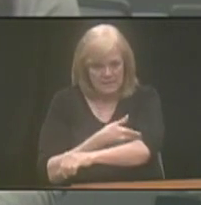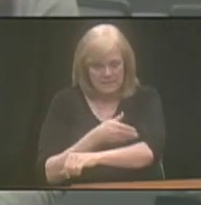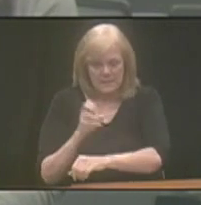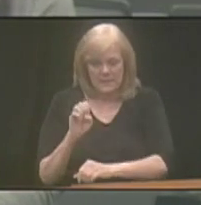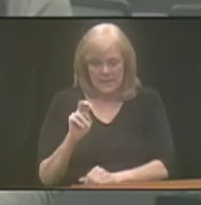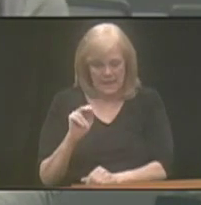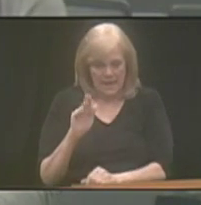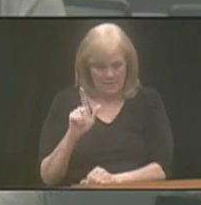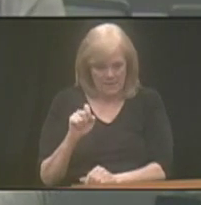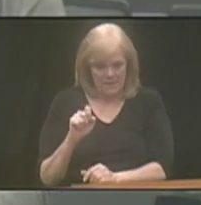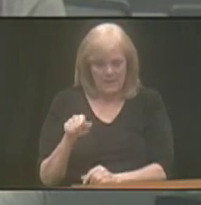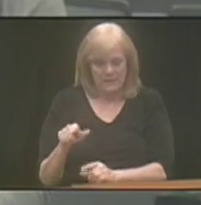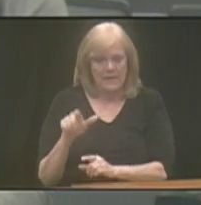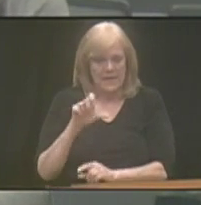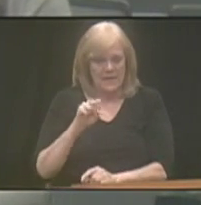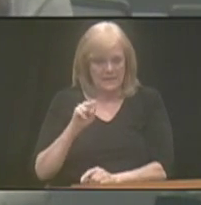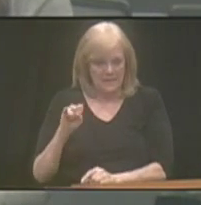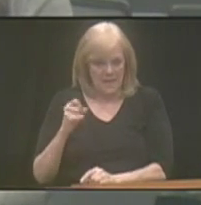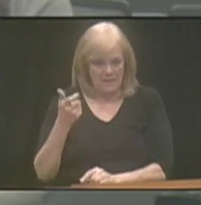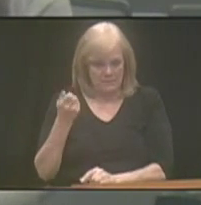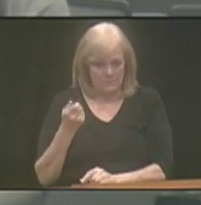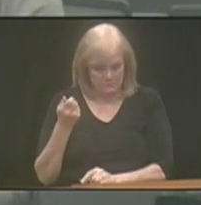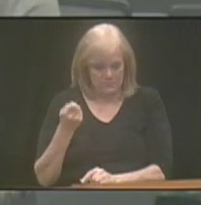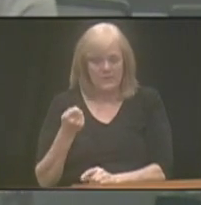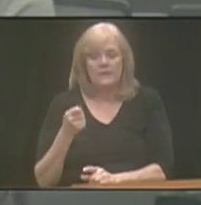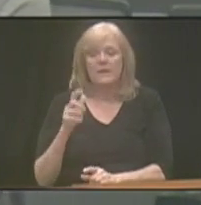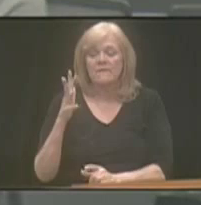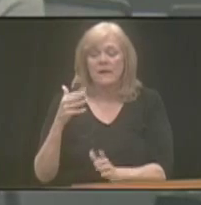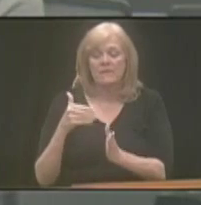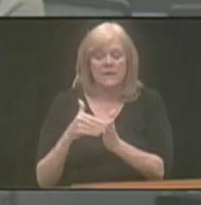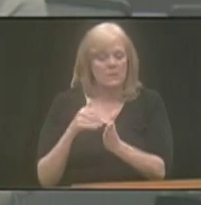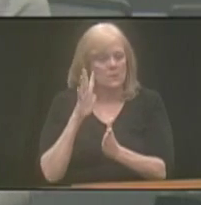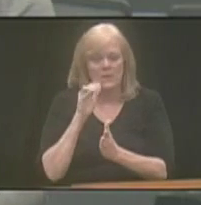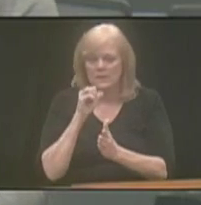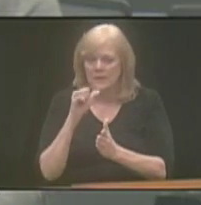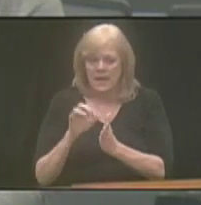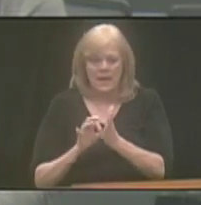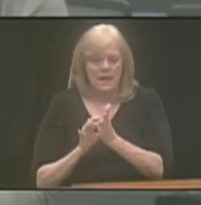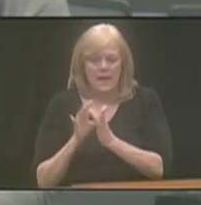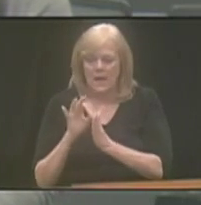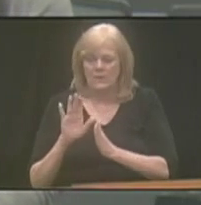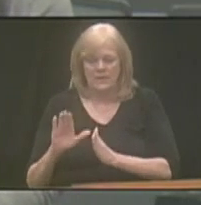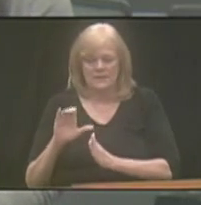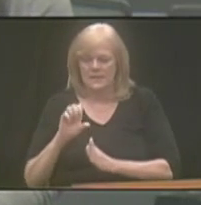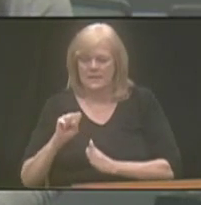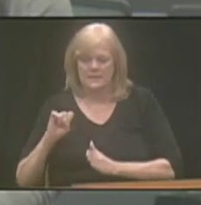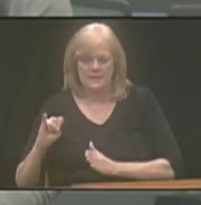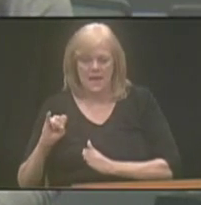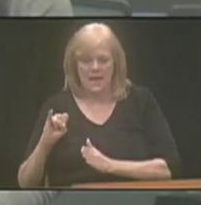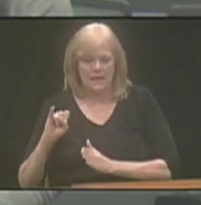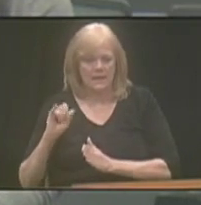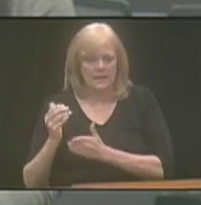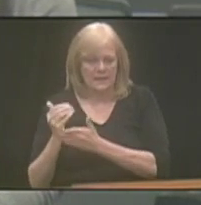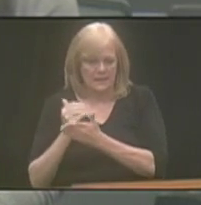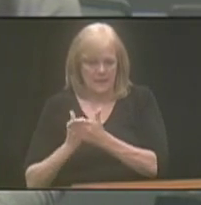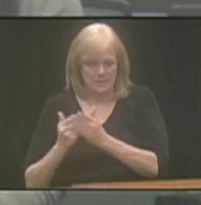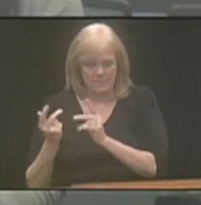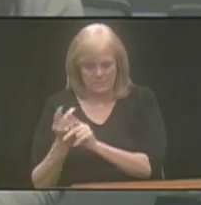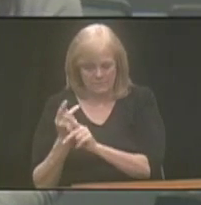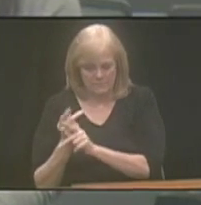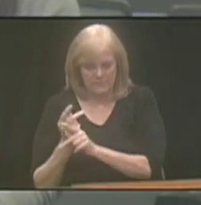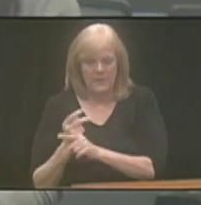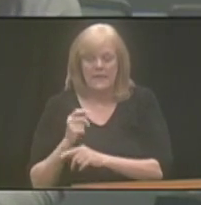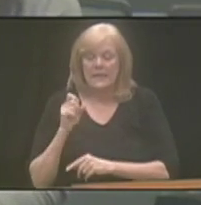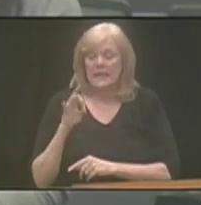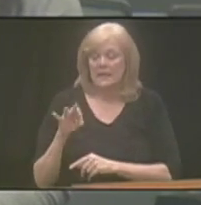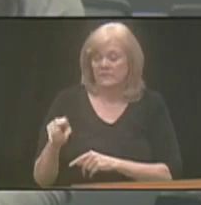ABLE account and he's an SSI recipient, that $5,000 isn't going to count towards his SSI income calculation. Now,